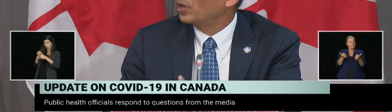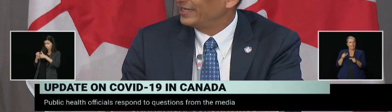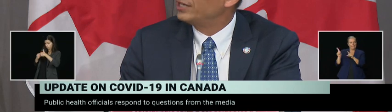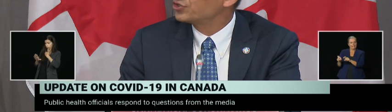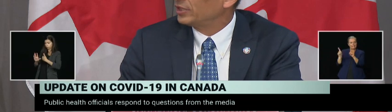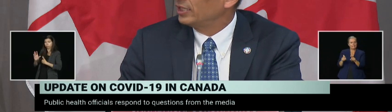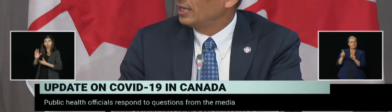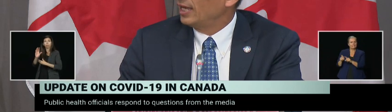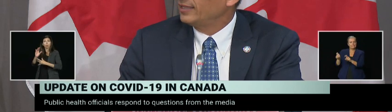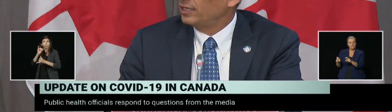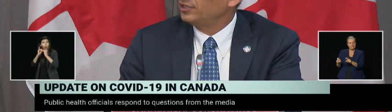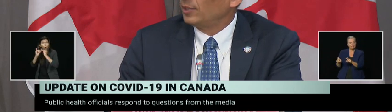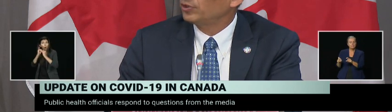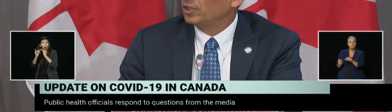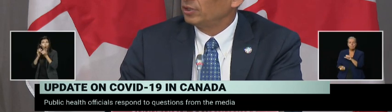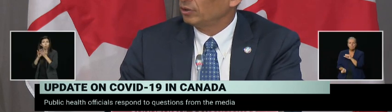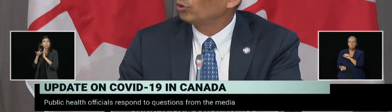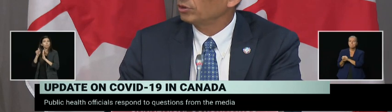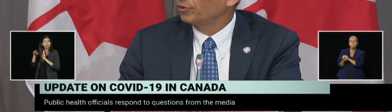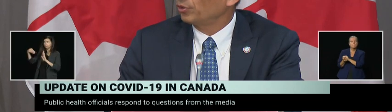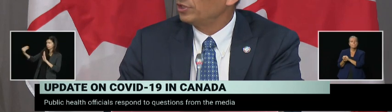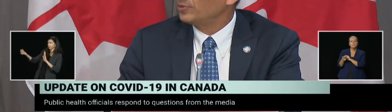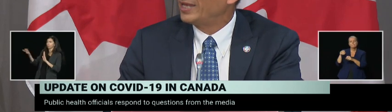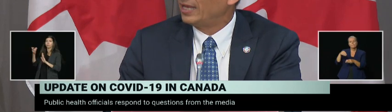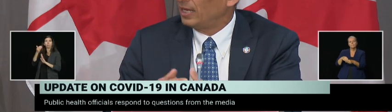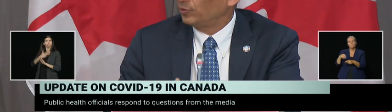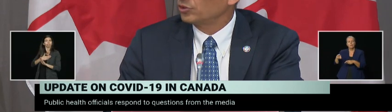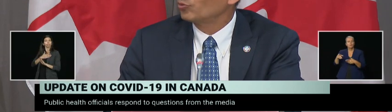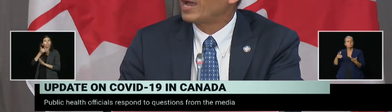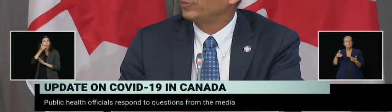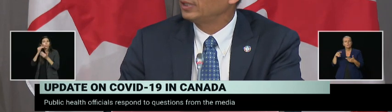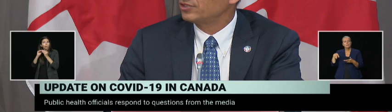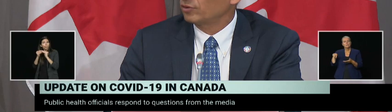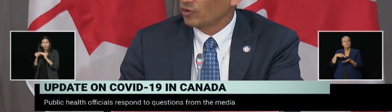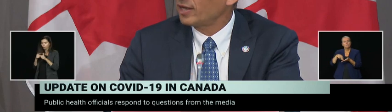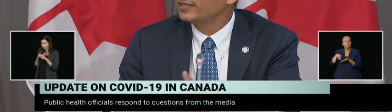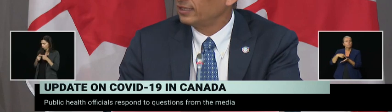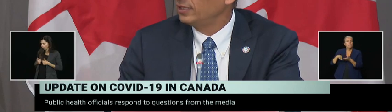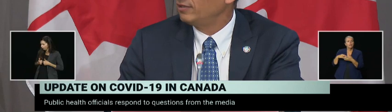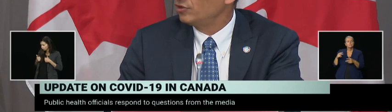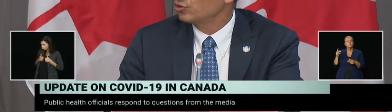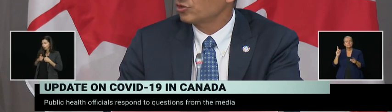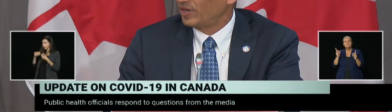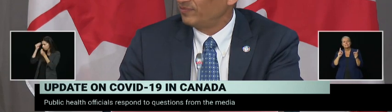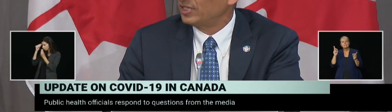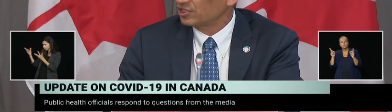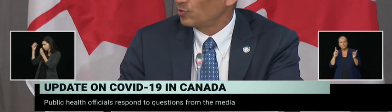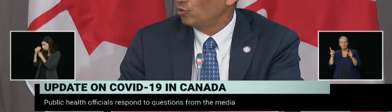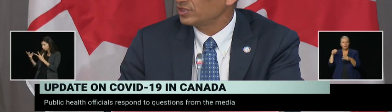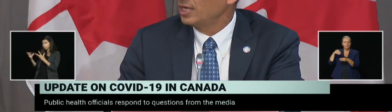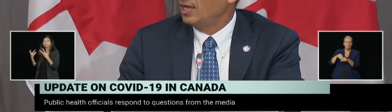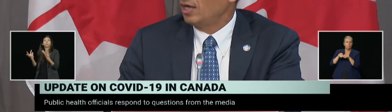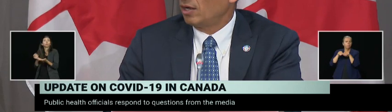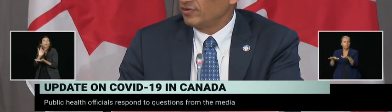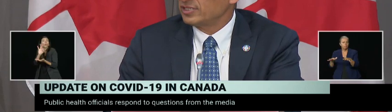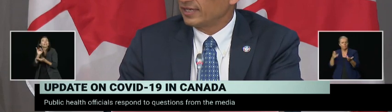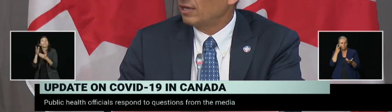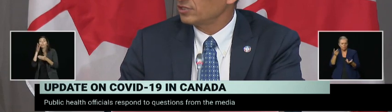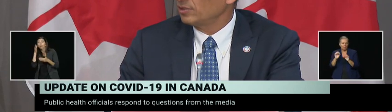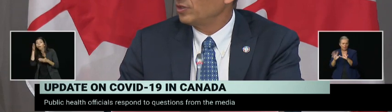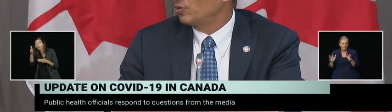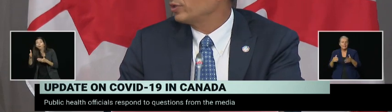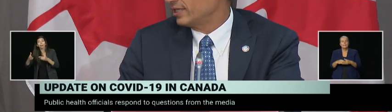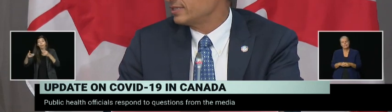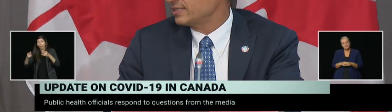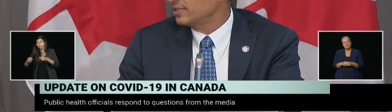upon entry. And that enabled the local authorities to be able to rapidly sort of contact the individuals that might have been exposed and obviously